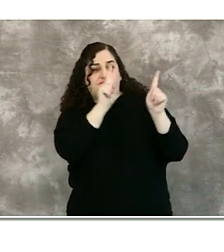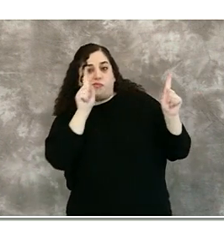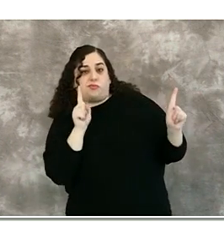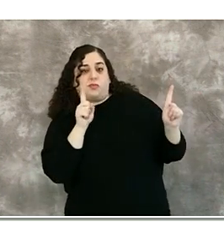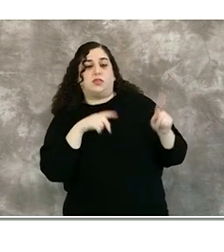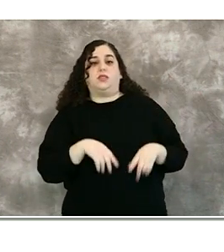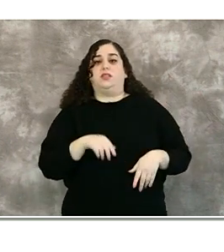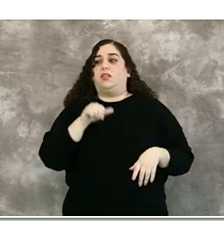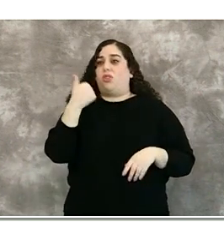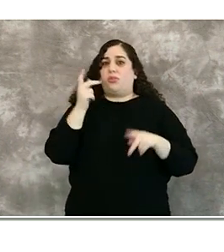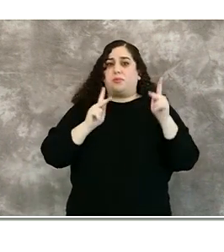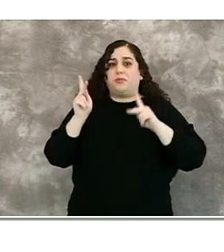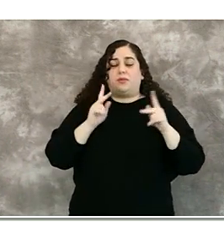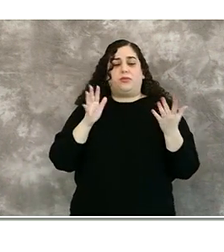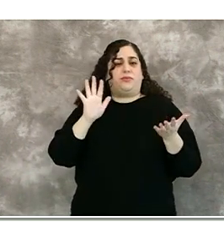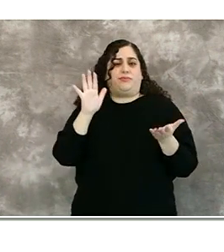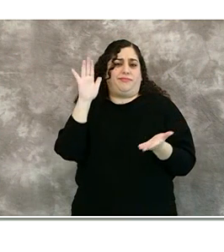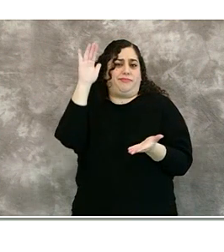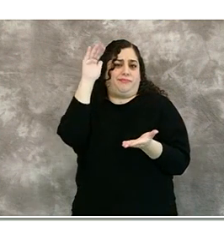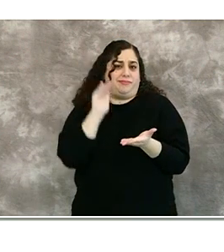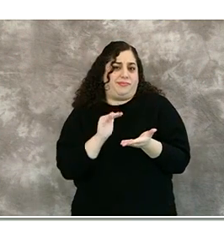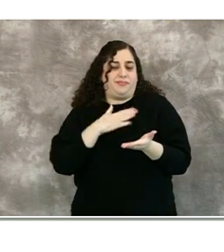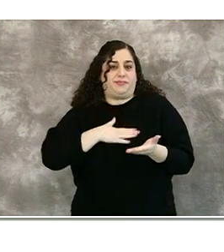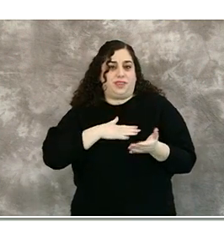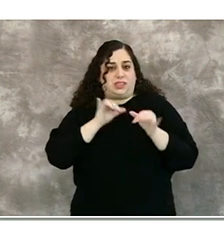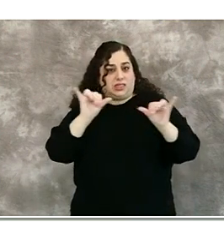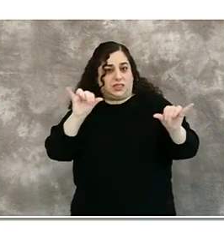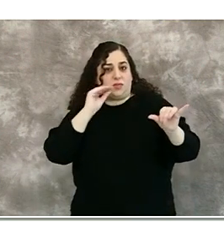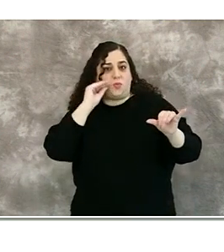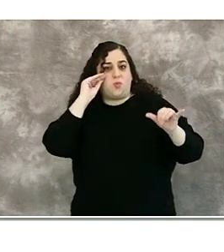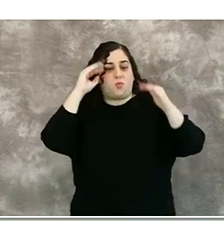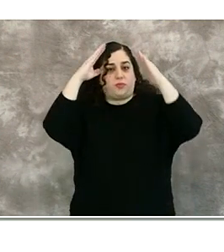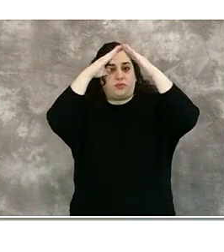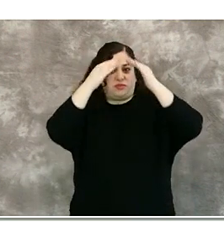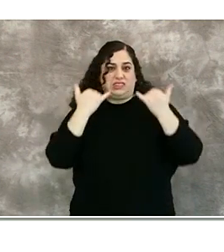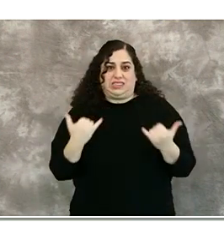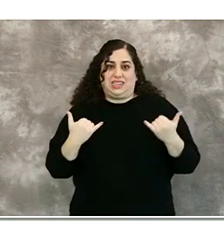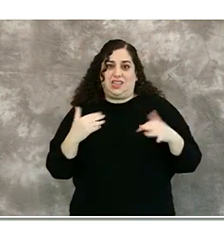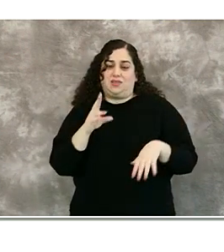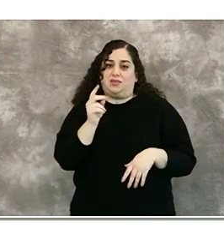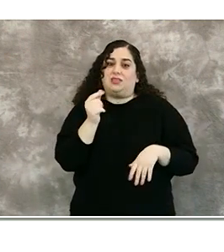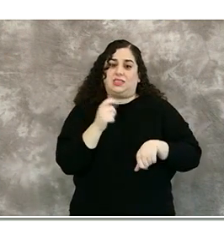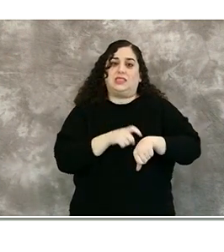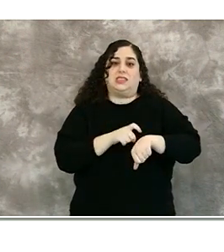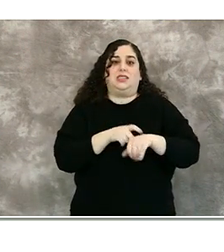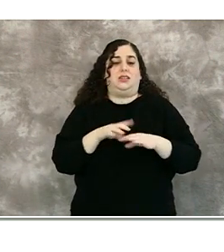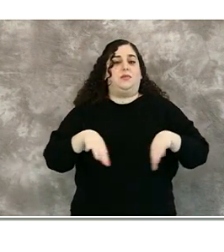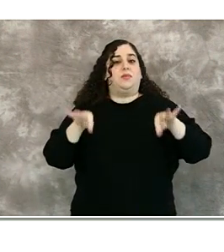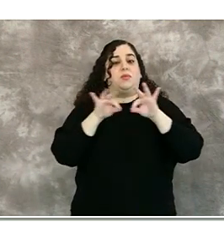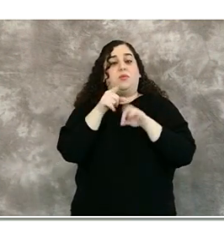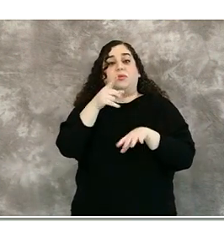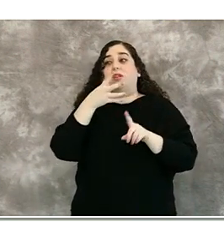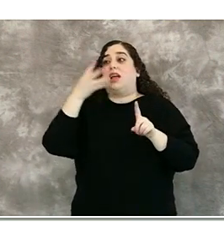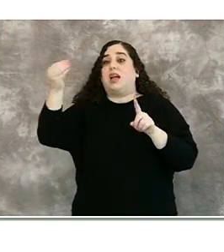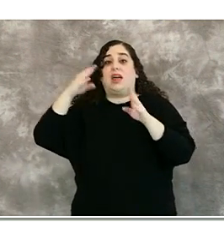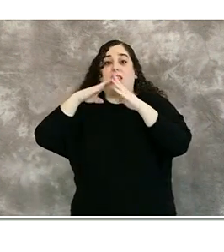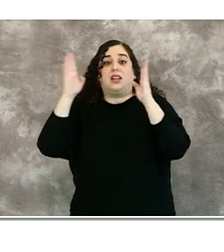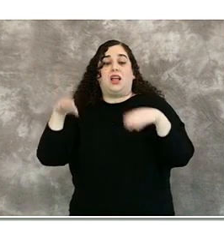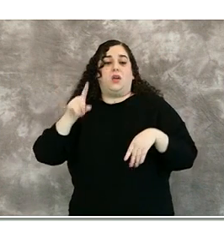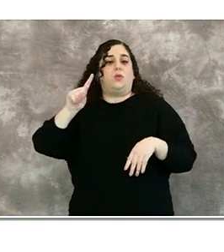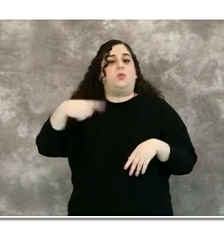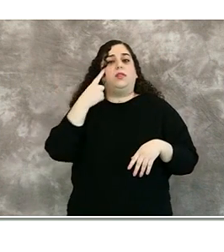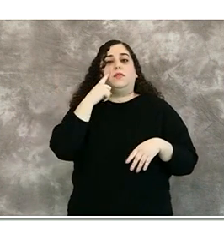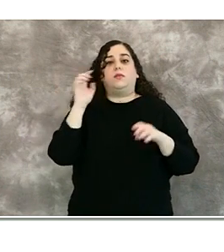Stay at home Nominee here. home. at home you of Ohio. Stay at Alexander move. Stay at home and stay at home